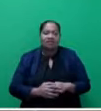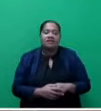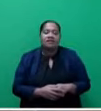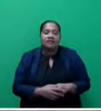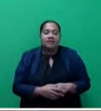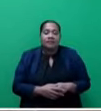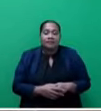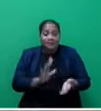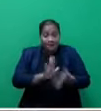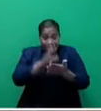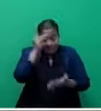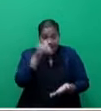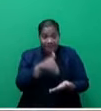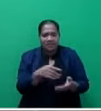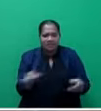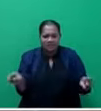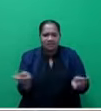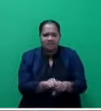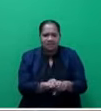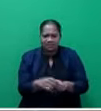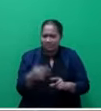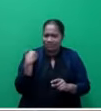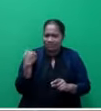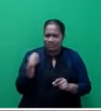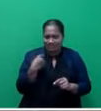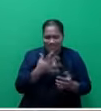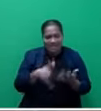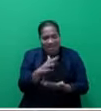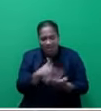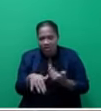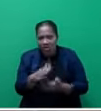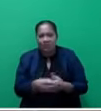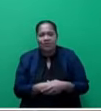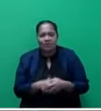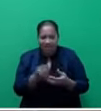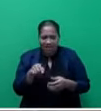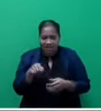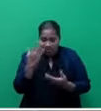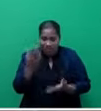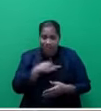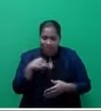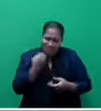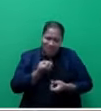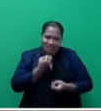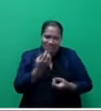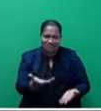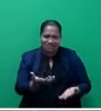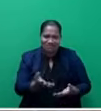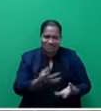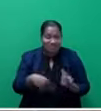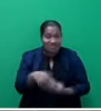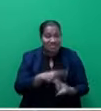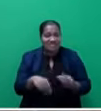education centre was also severely impacted by the recent cyclone and saluted to by the Honourable Minister for Disaster